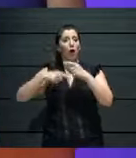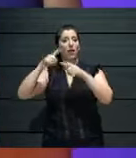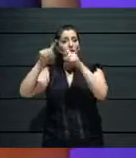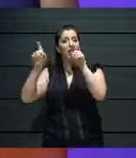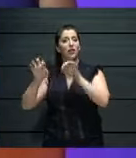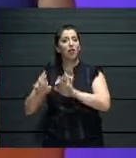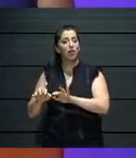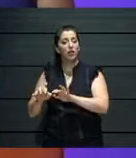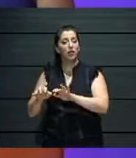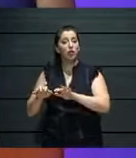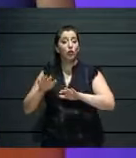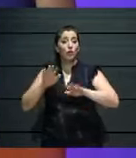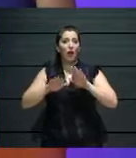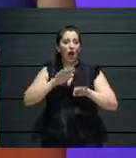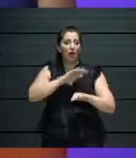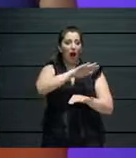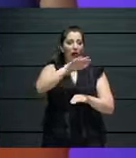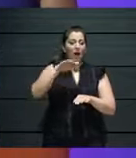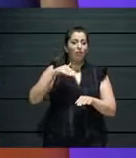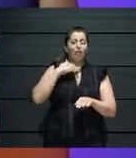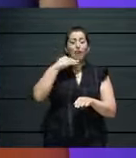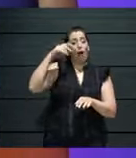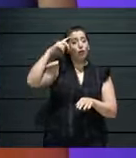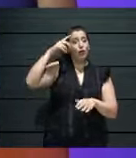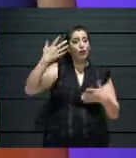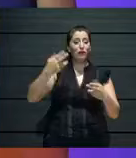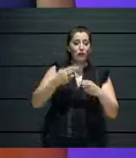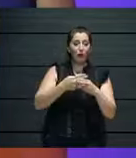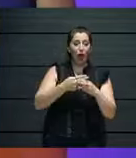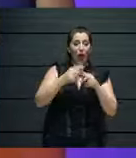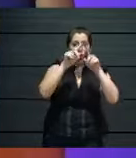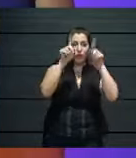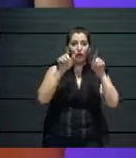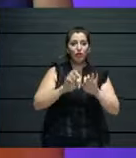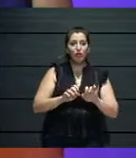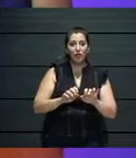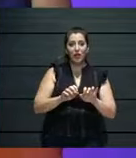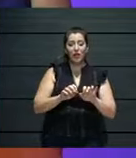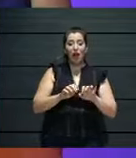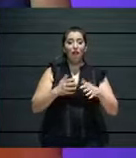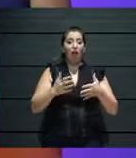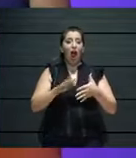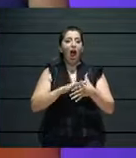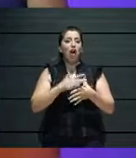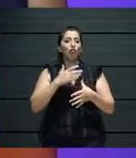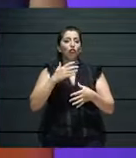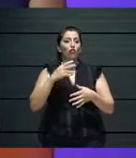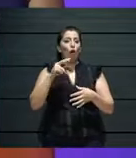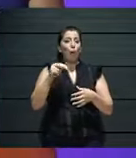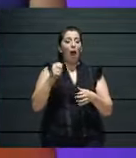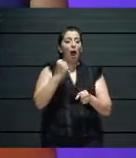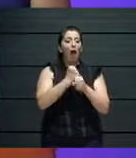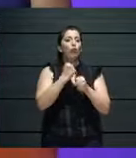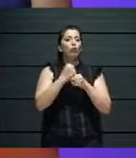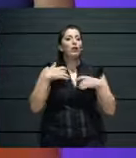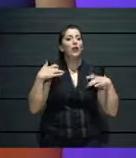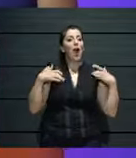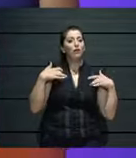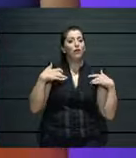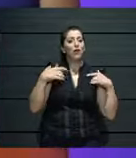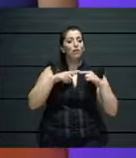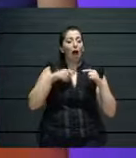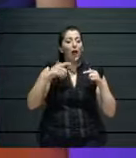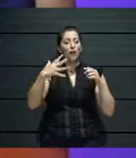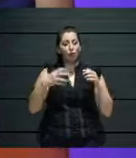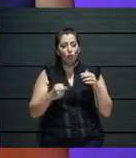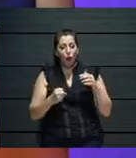like a very new territory for those who have been, um, working mostly in live contexts. Then, of course, in relation to this, we